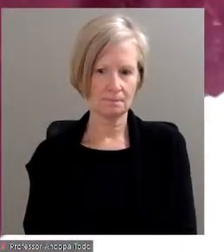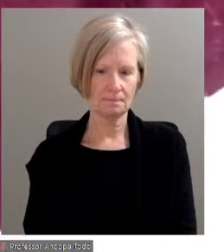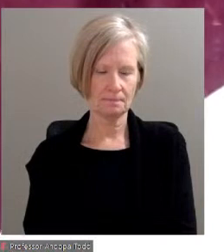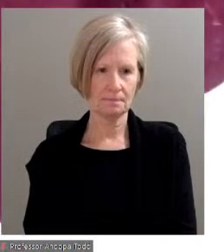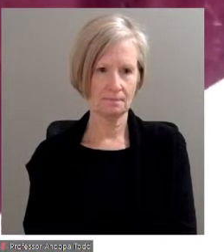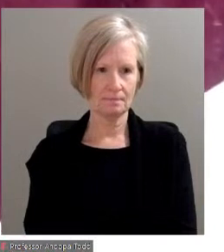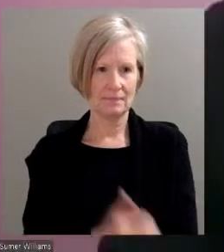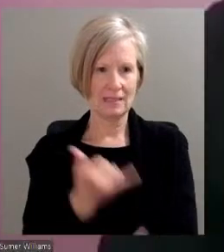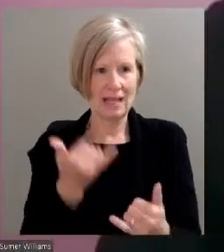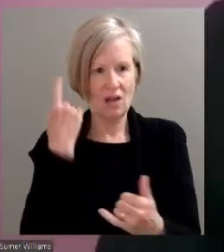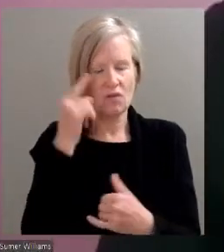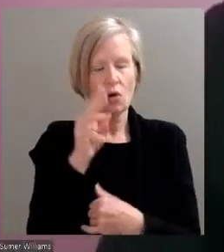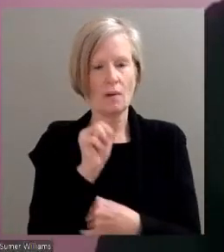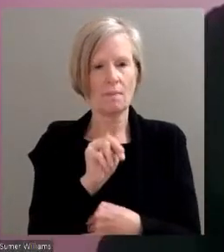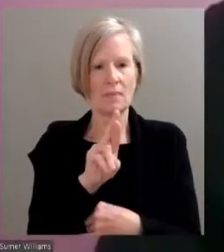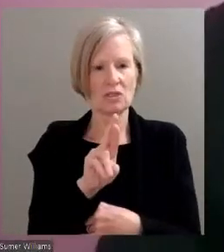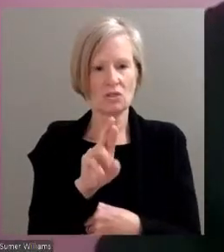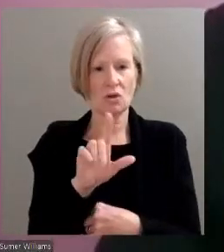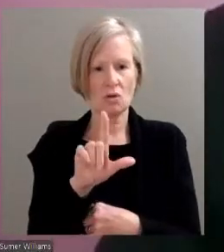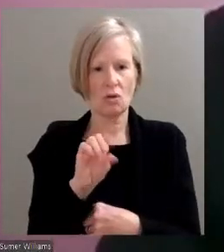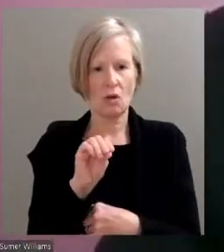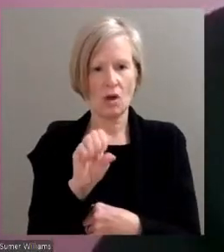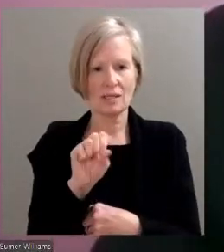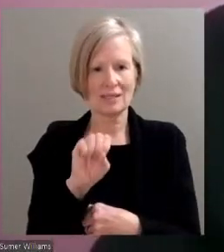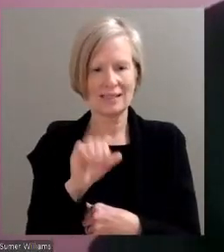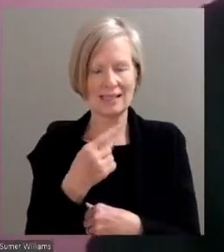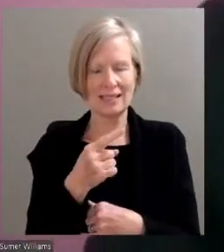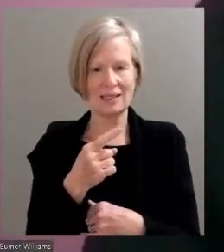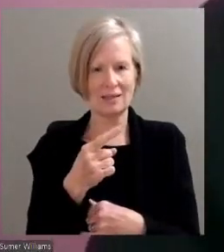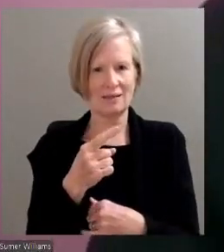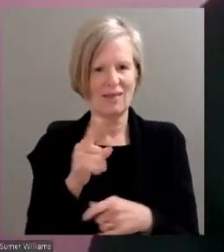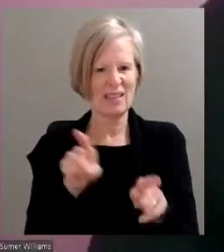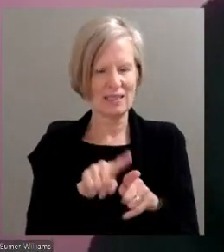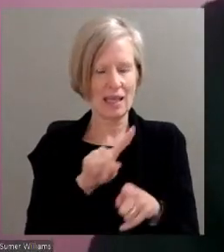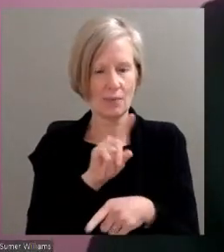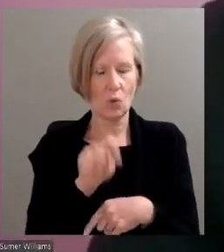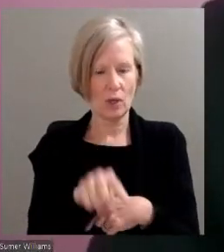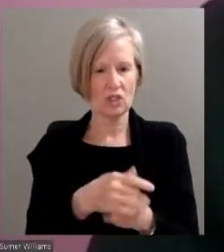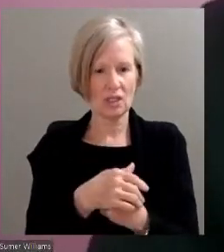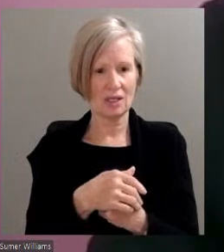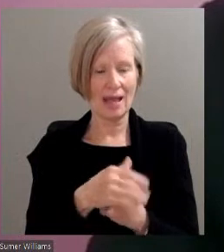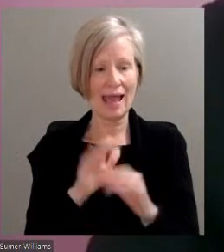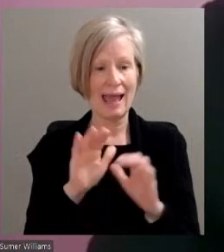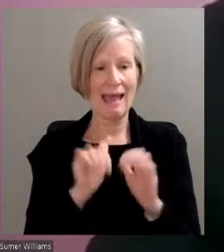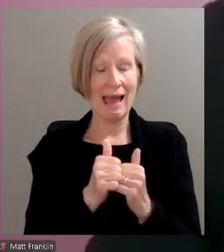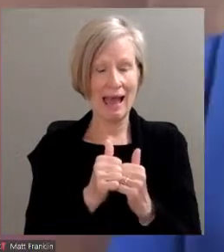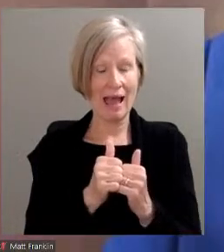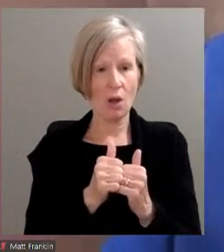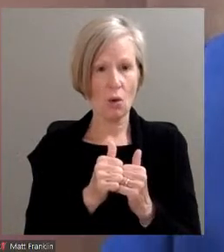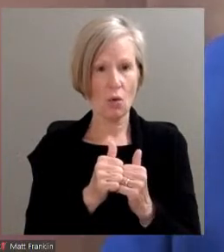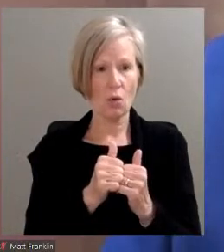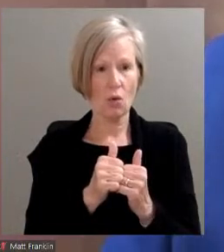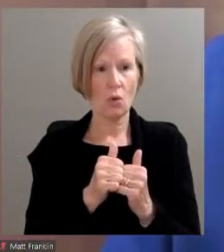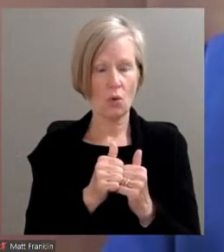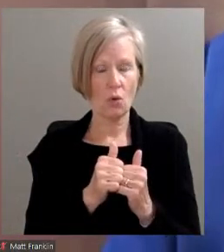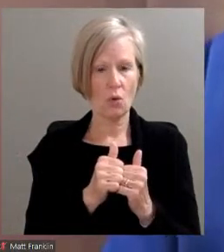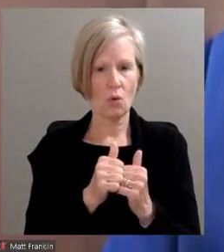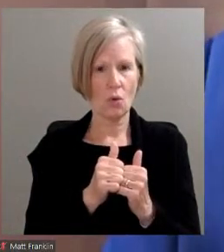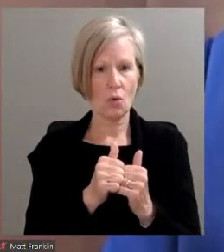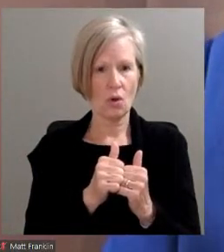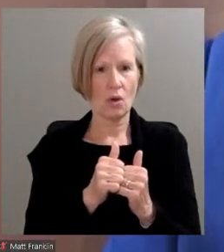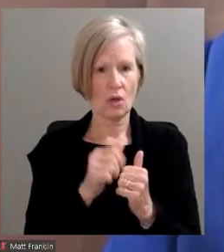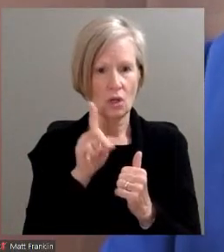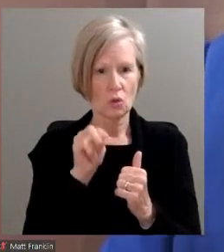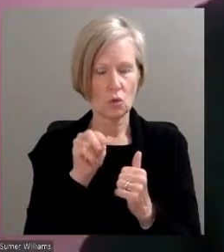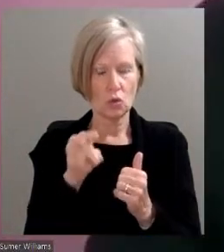Now for Mr. Lossing, we pose the same question in how you earn